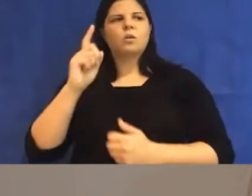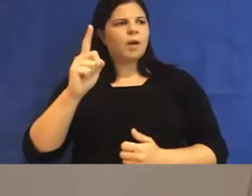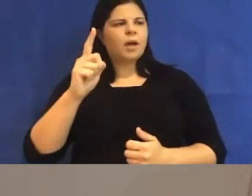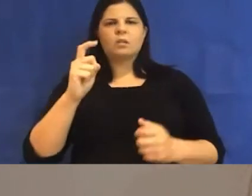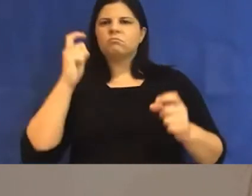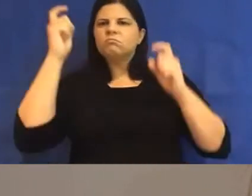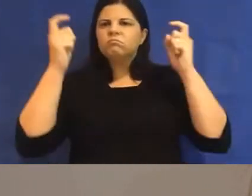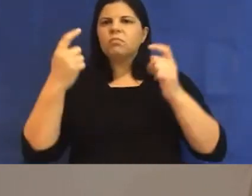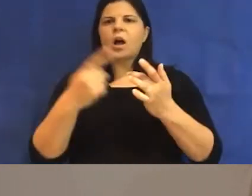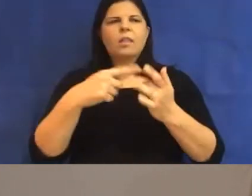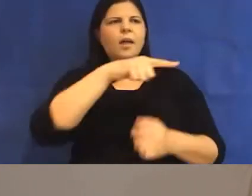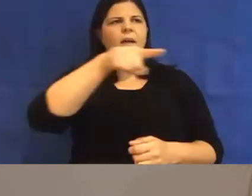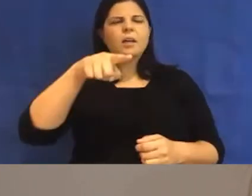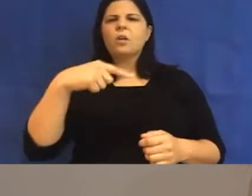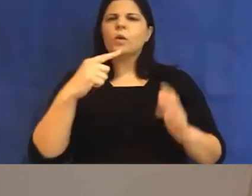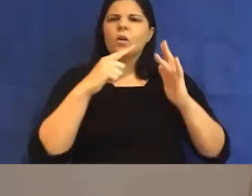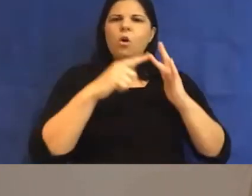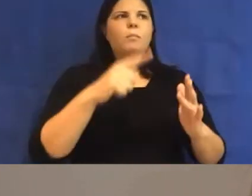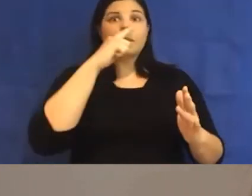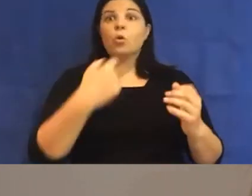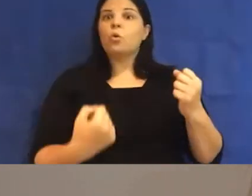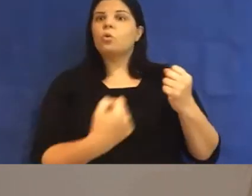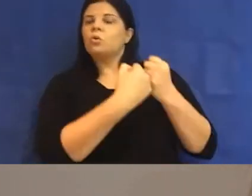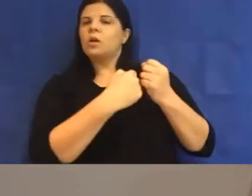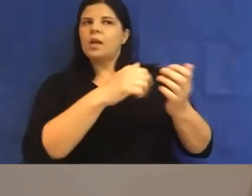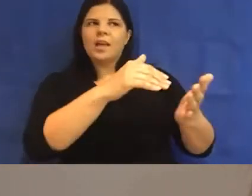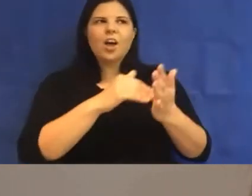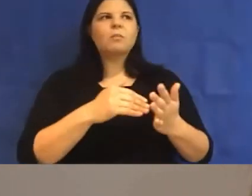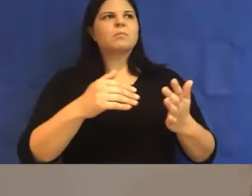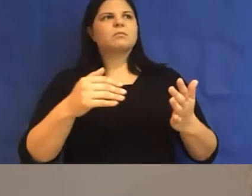space for me. Who made it possible. Who let me have hope.